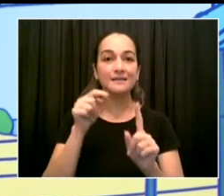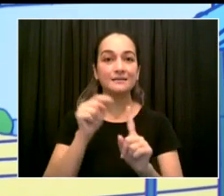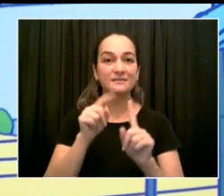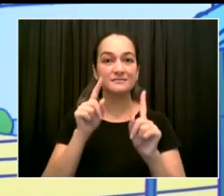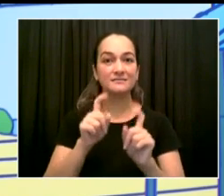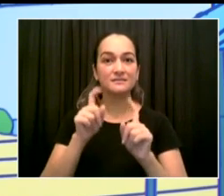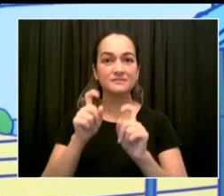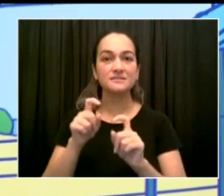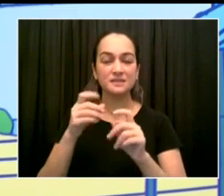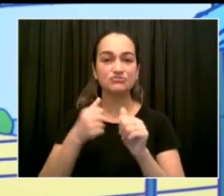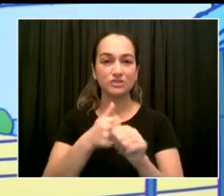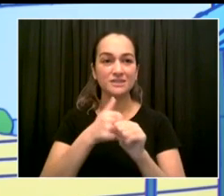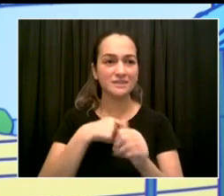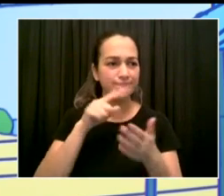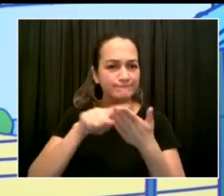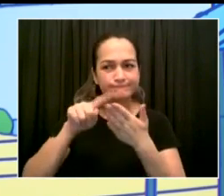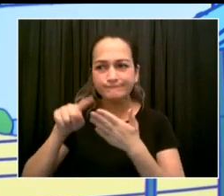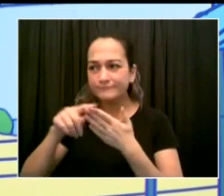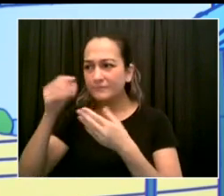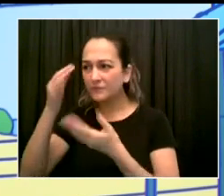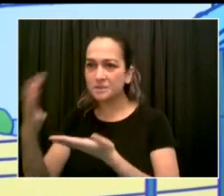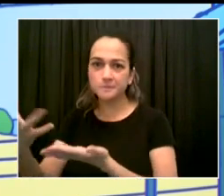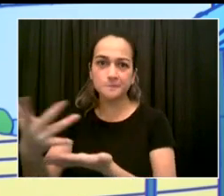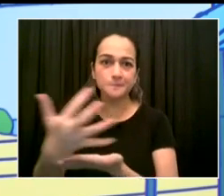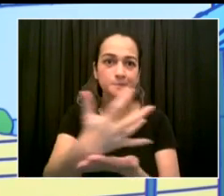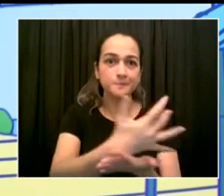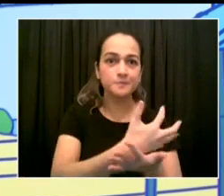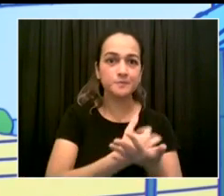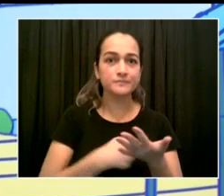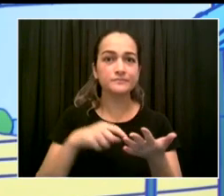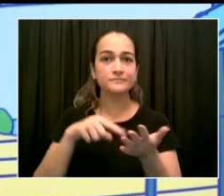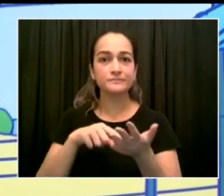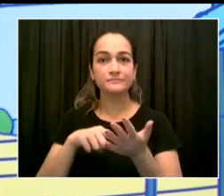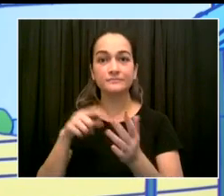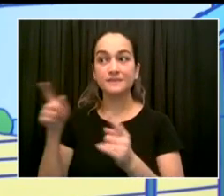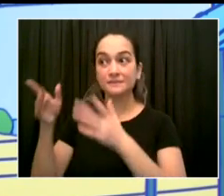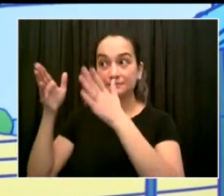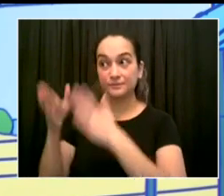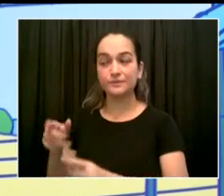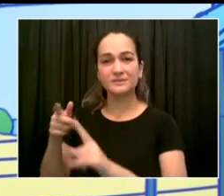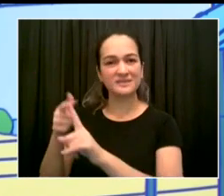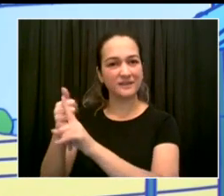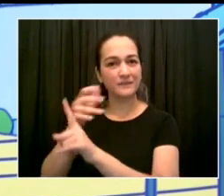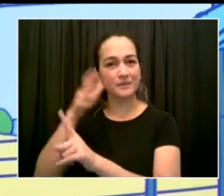children and their needs all day long. My pleasure to introduce Dr. Ted Long.